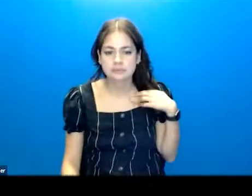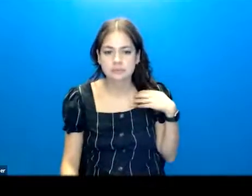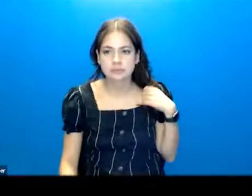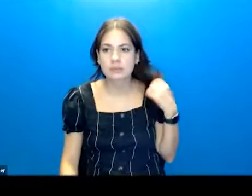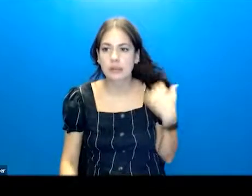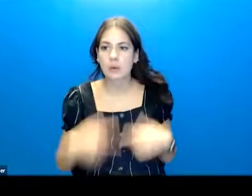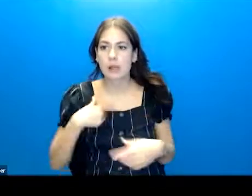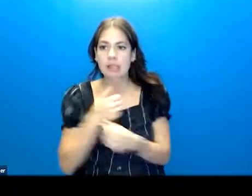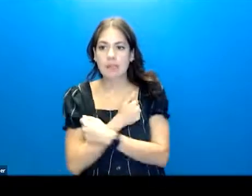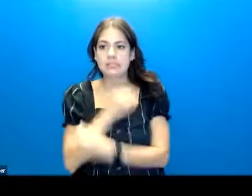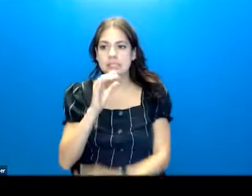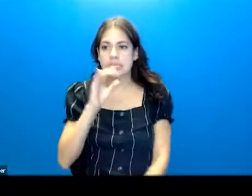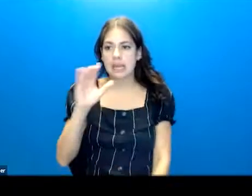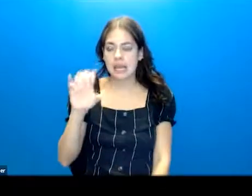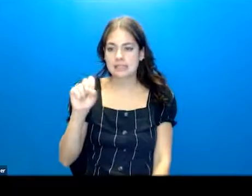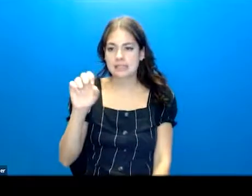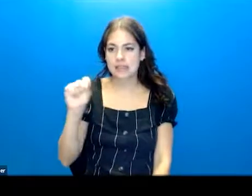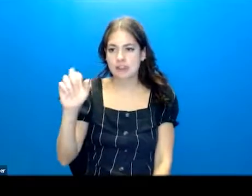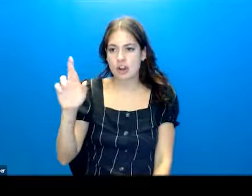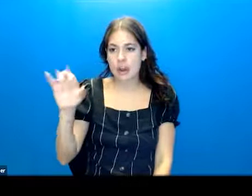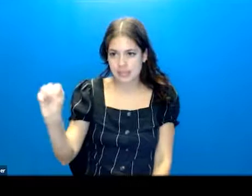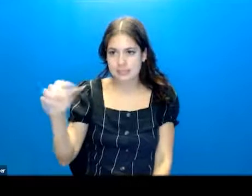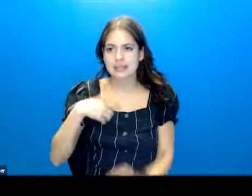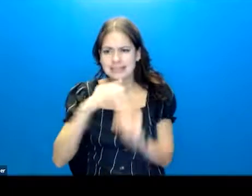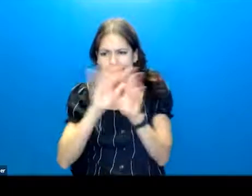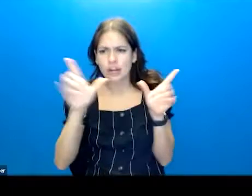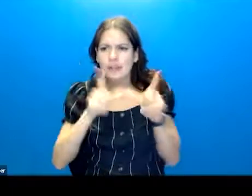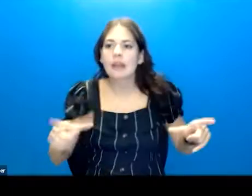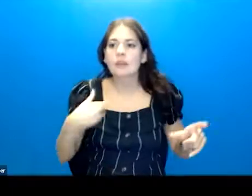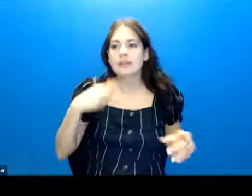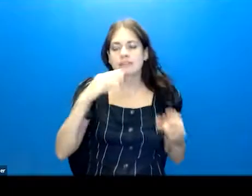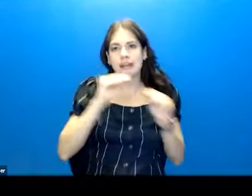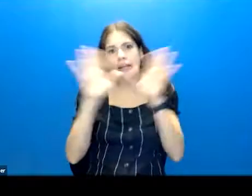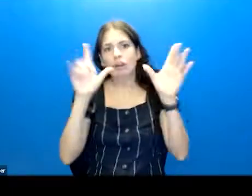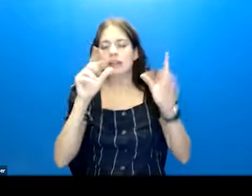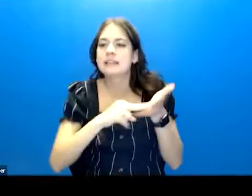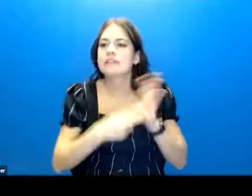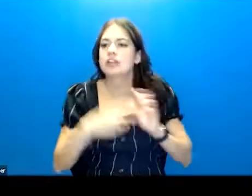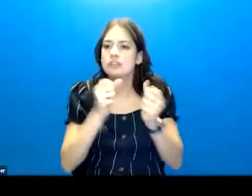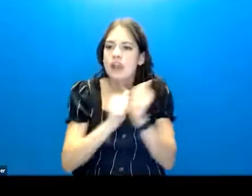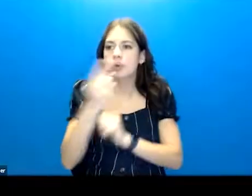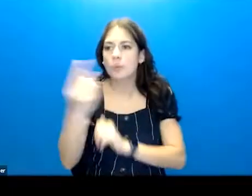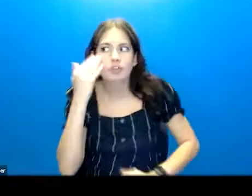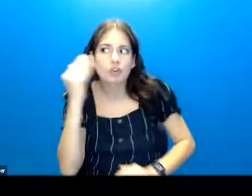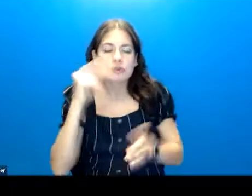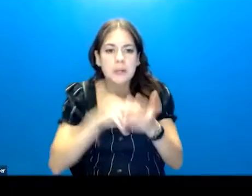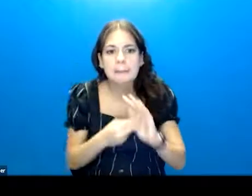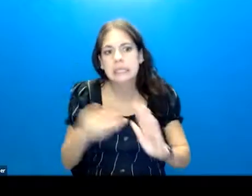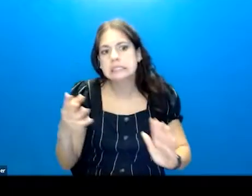the CSSRS, super clear on its language, super clear on its definitions. Everybody knows what everybody's talking about.